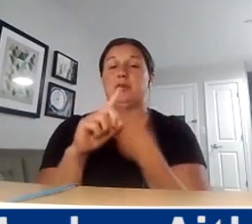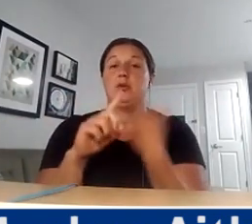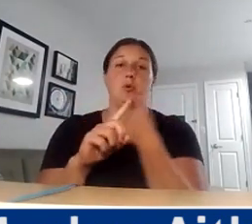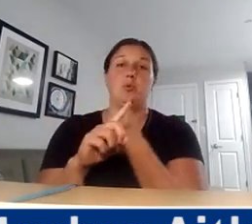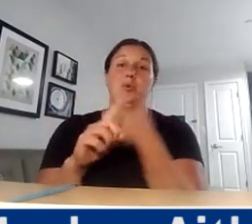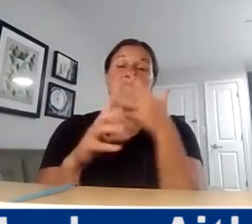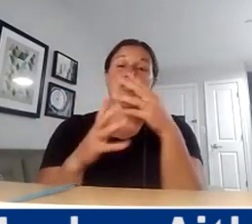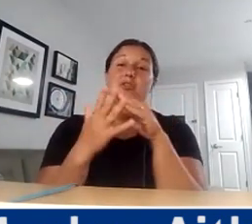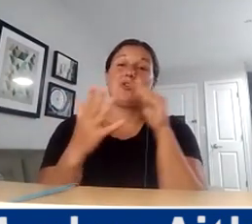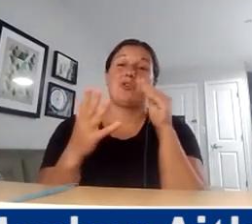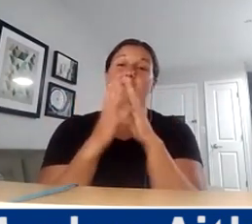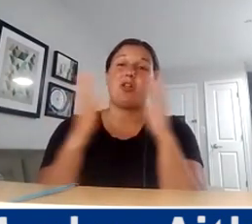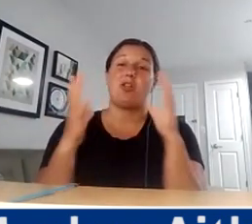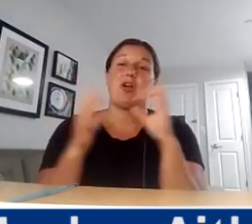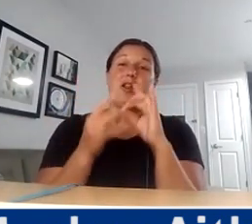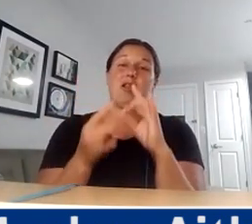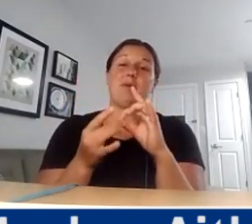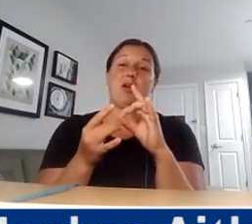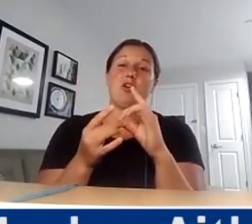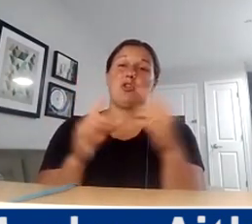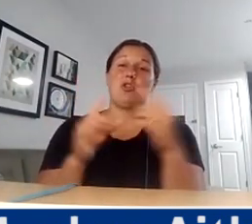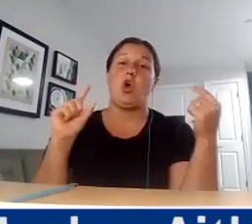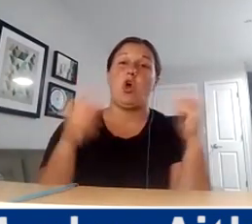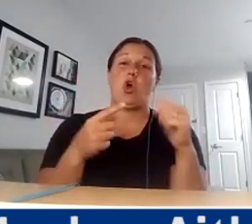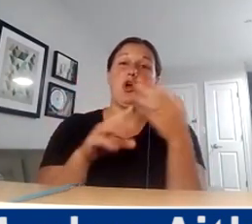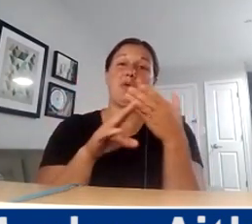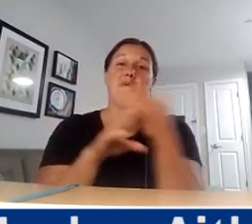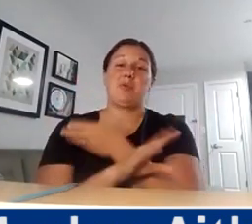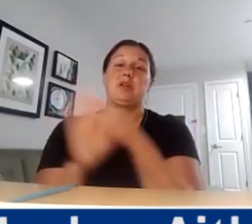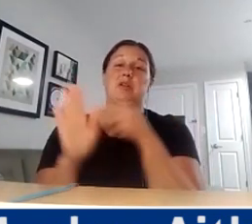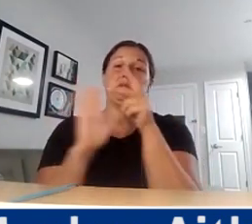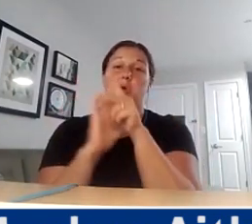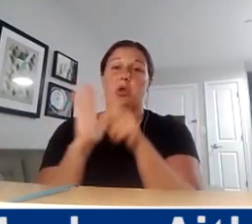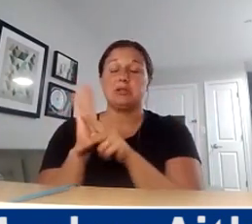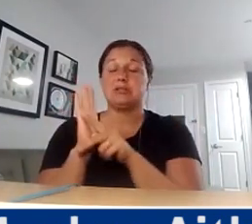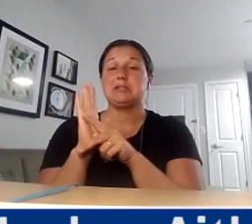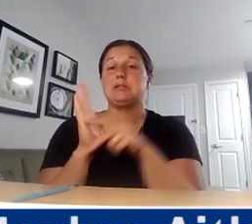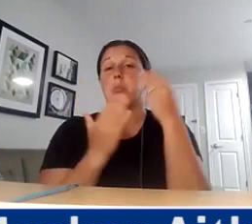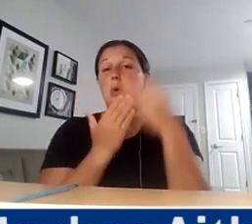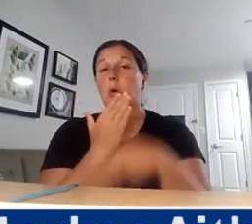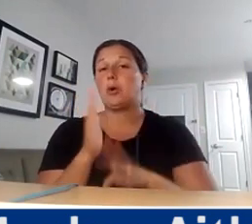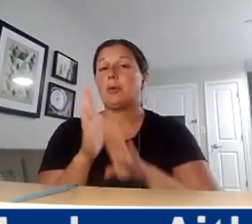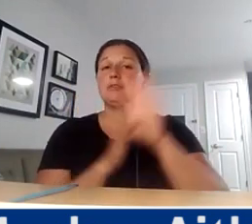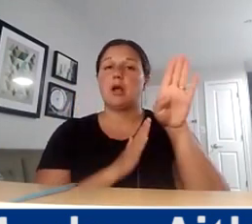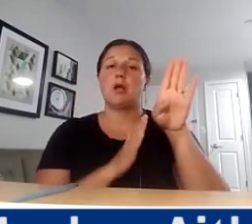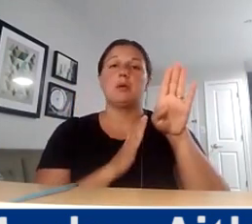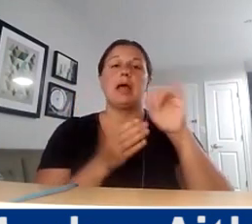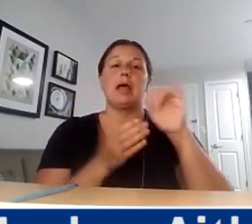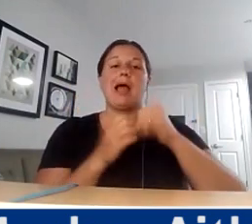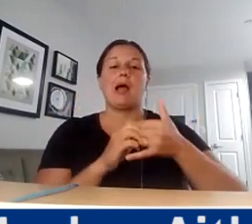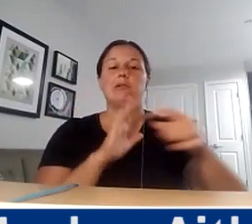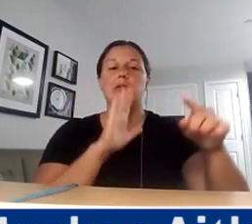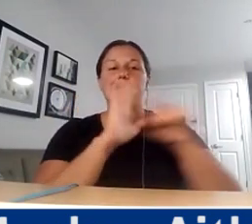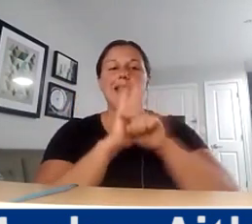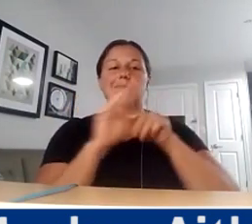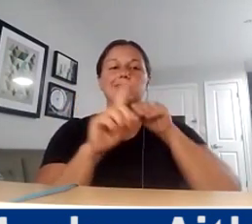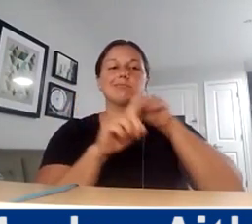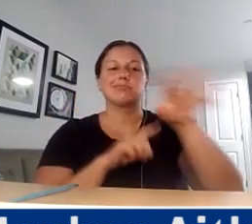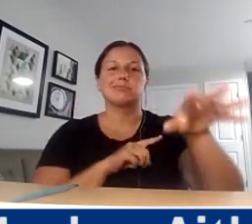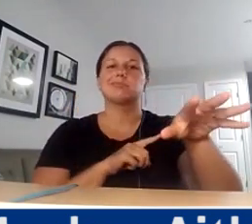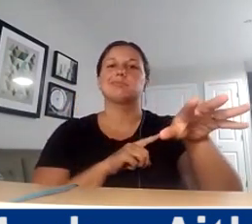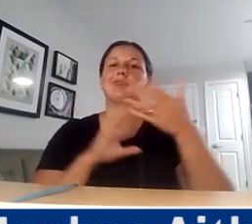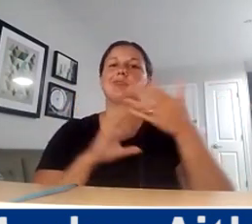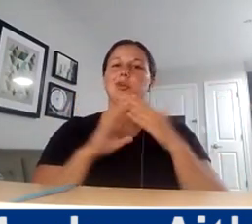harm of prior policies and programs and developments have really done to communities. And I think that